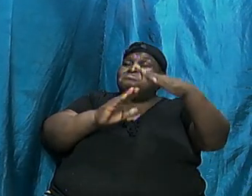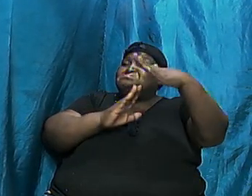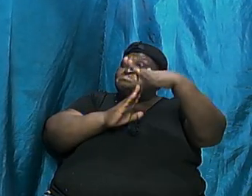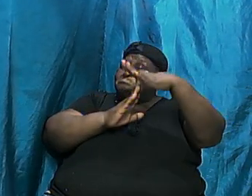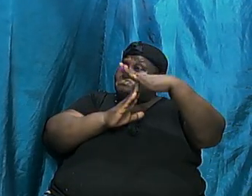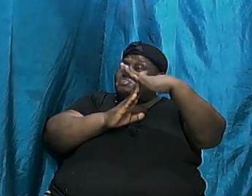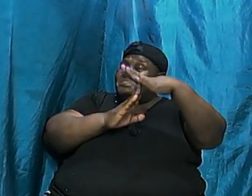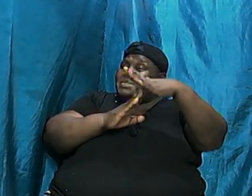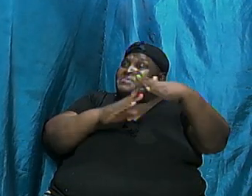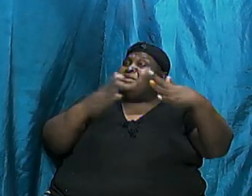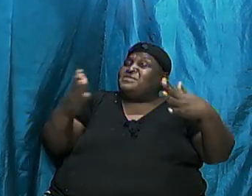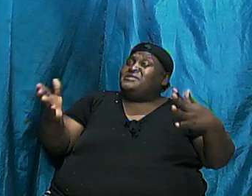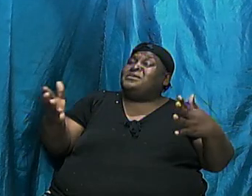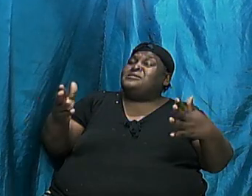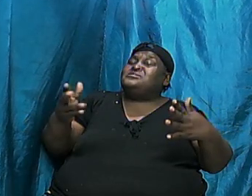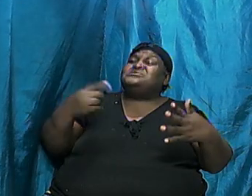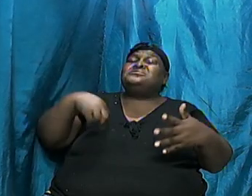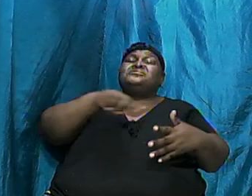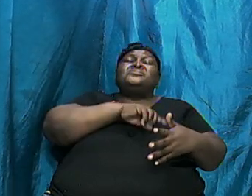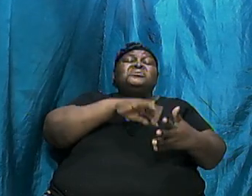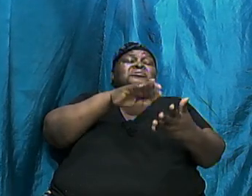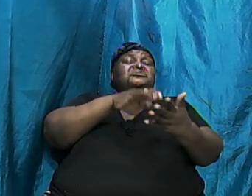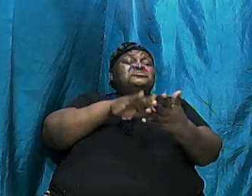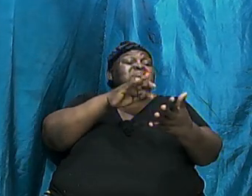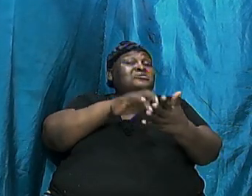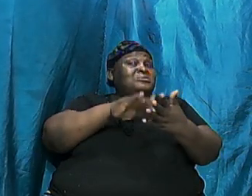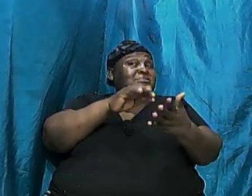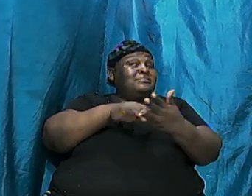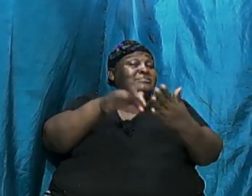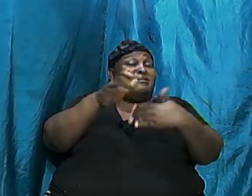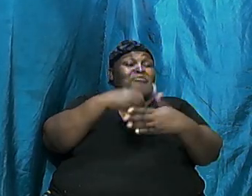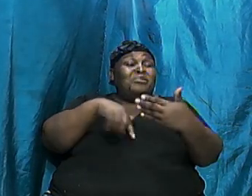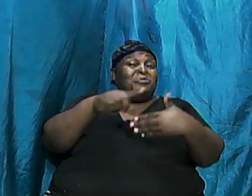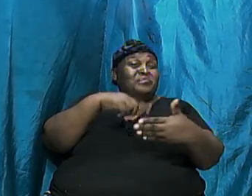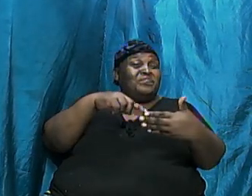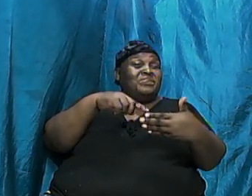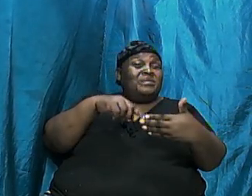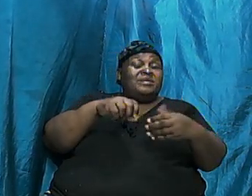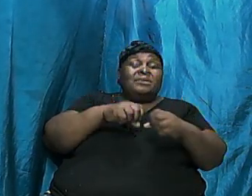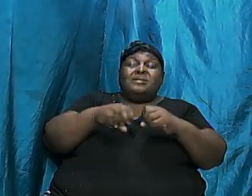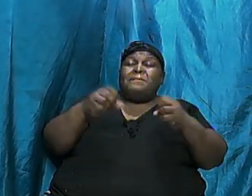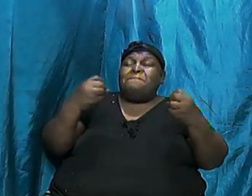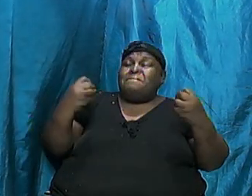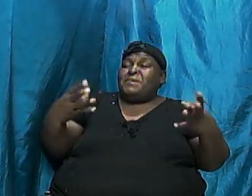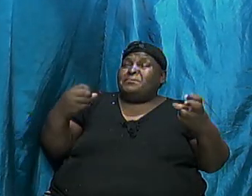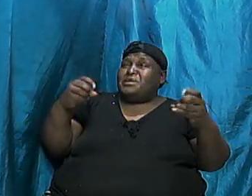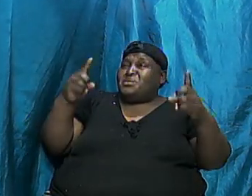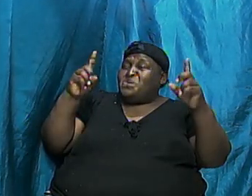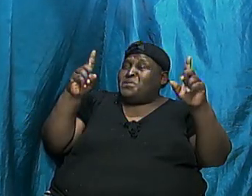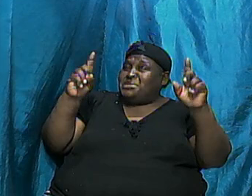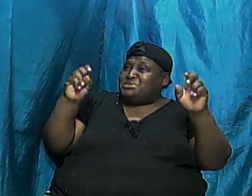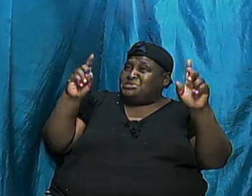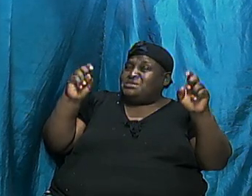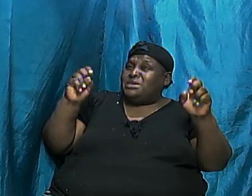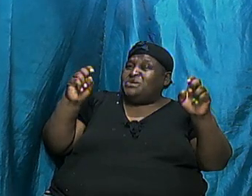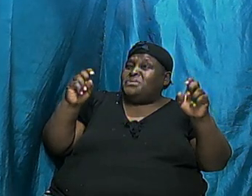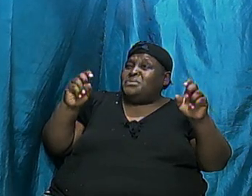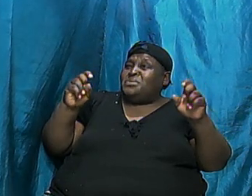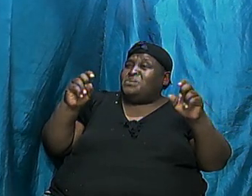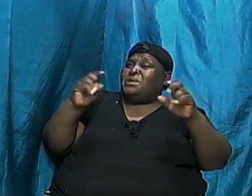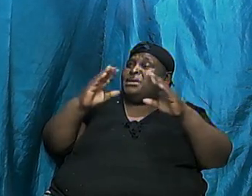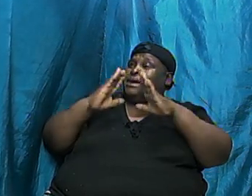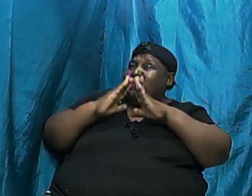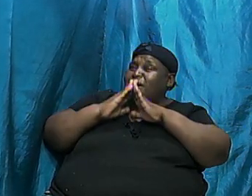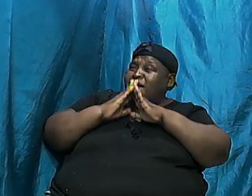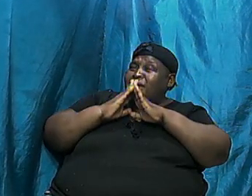are looking through so many questions will arise from the book of Genesis in our first